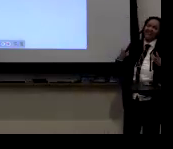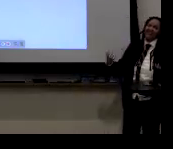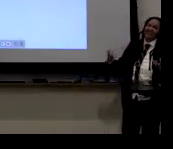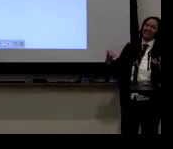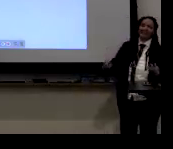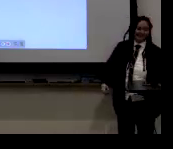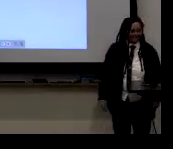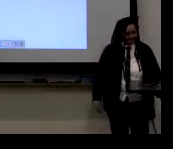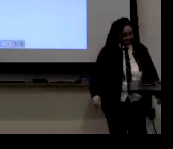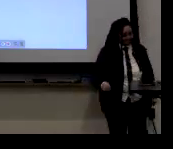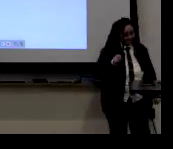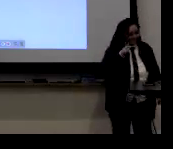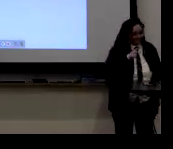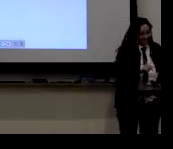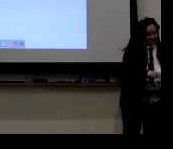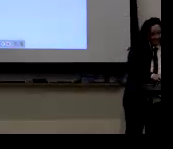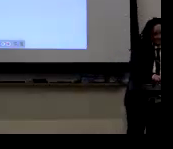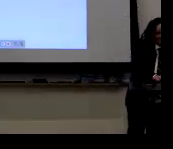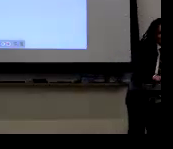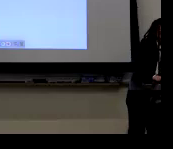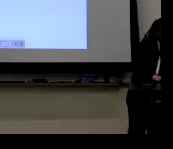the limitations was the video quality, unfortunately.